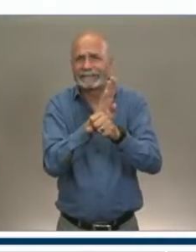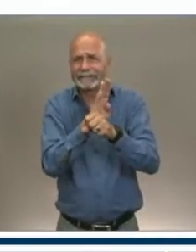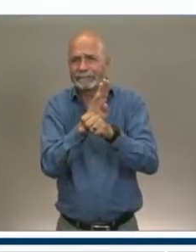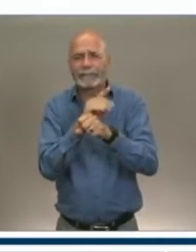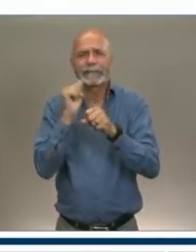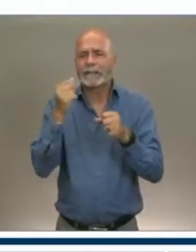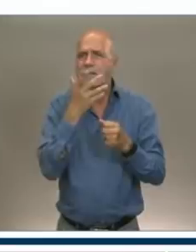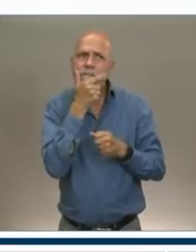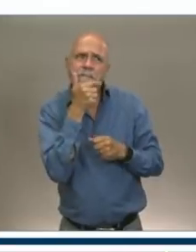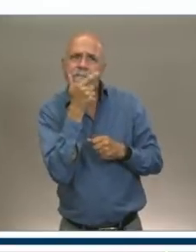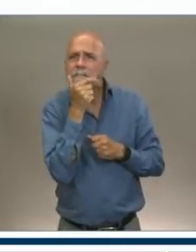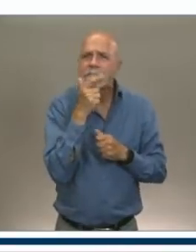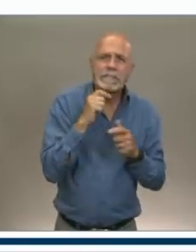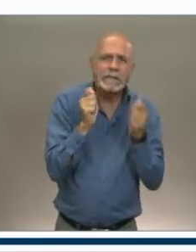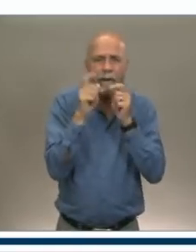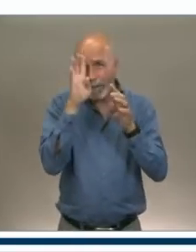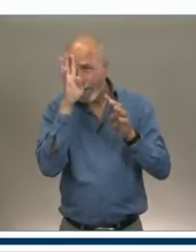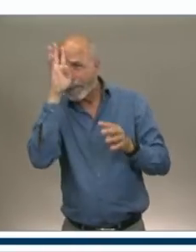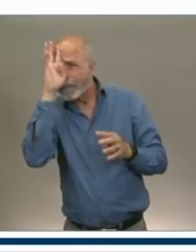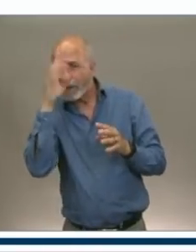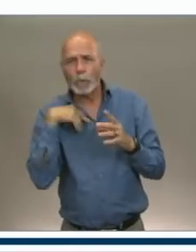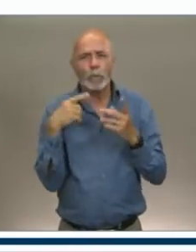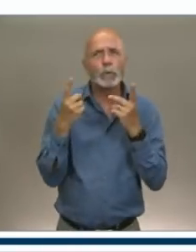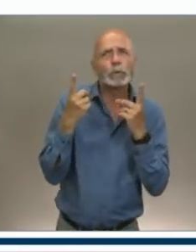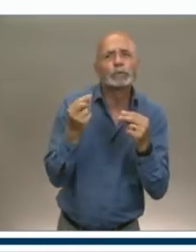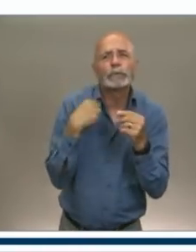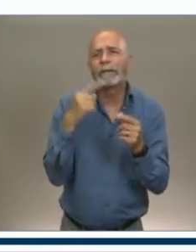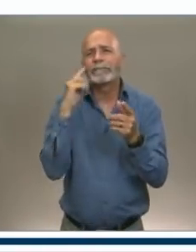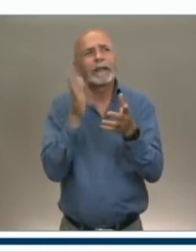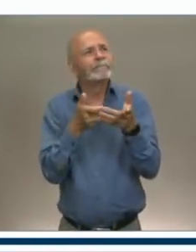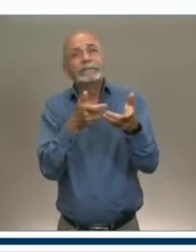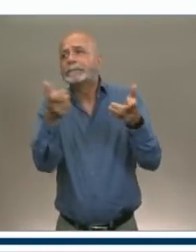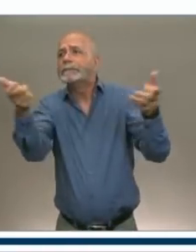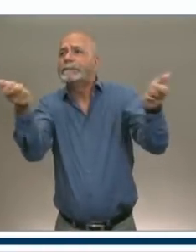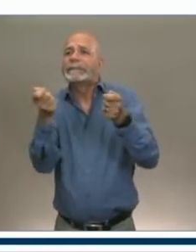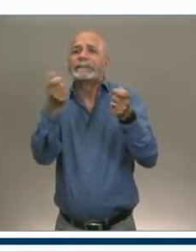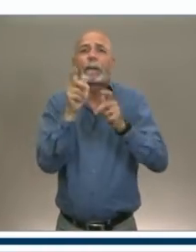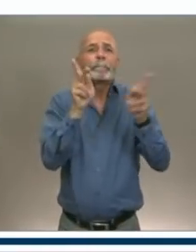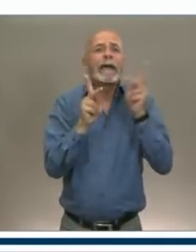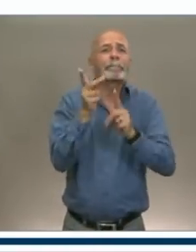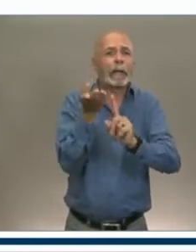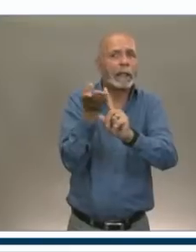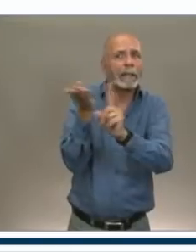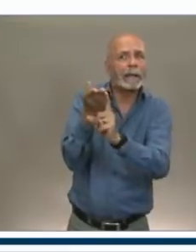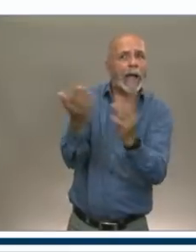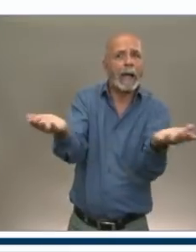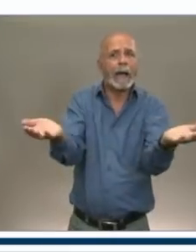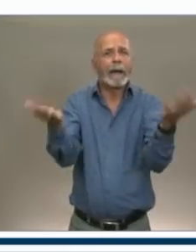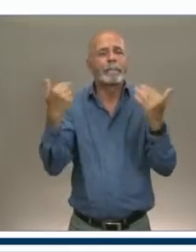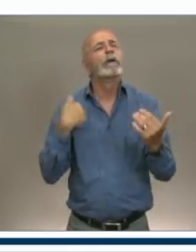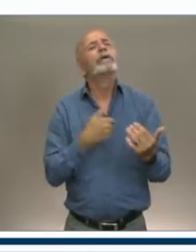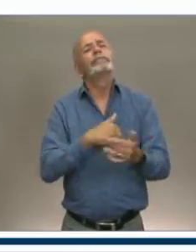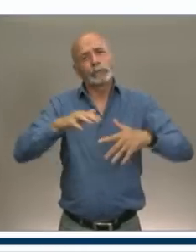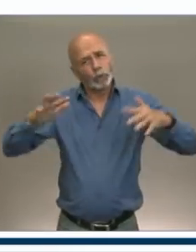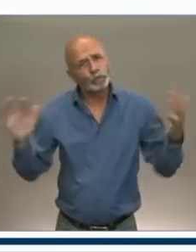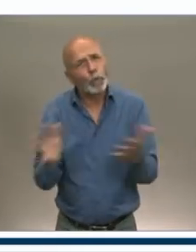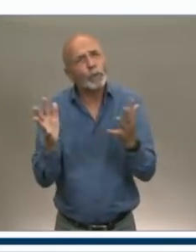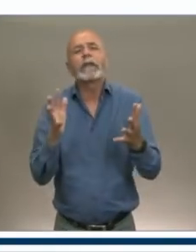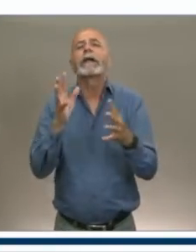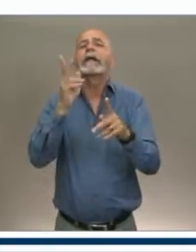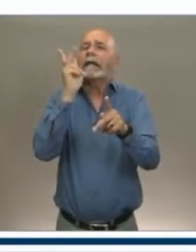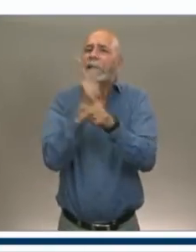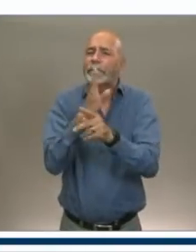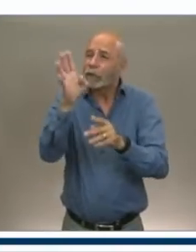their own compelling offers and incentives. We are encouraging them to be creative and work with businesses